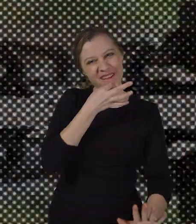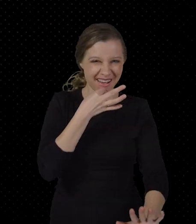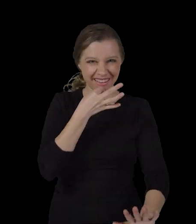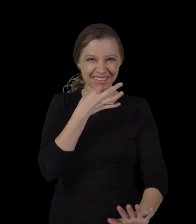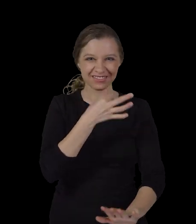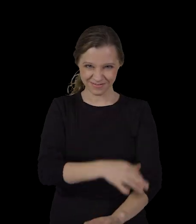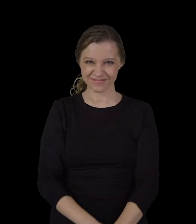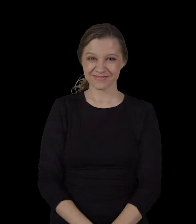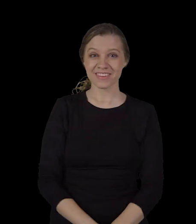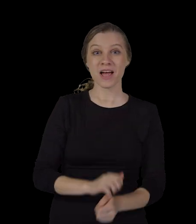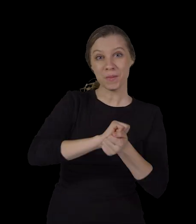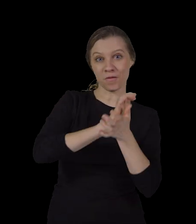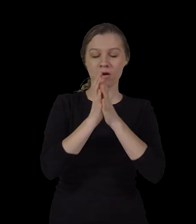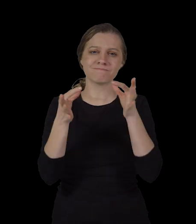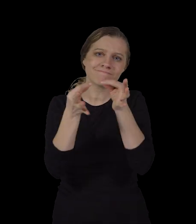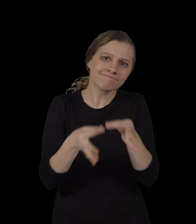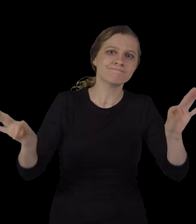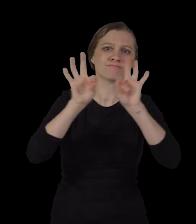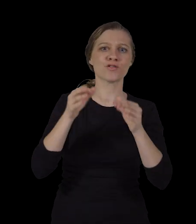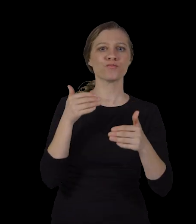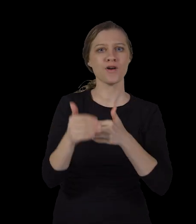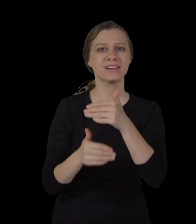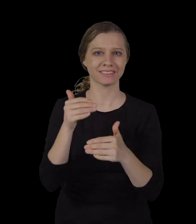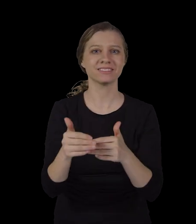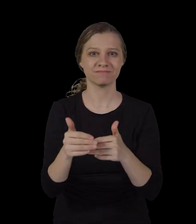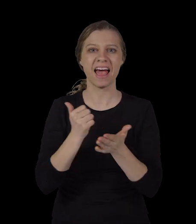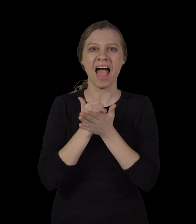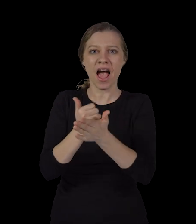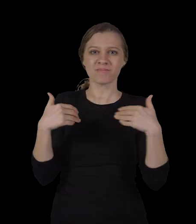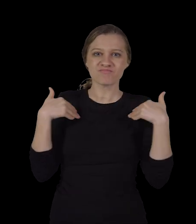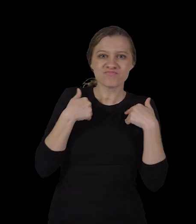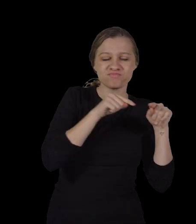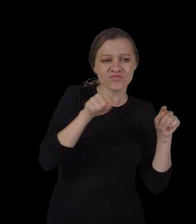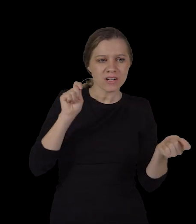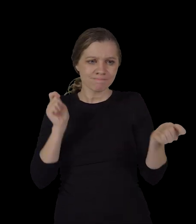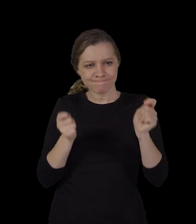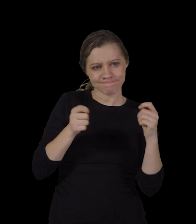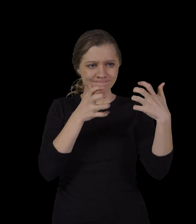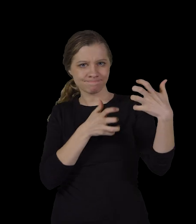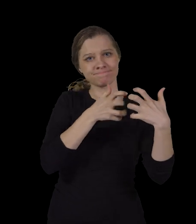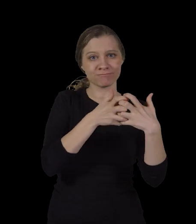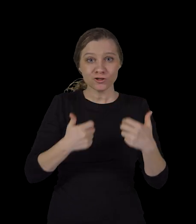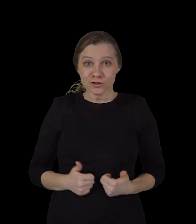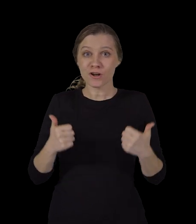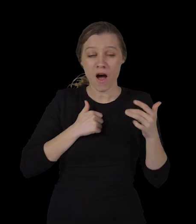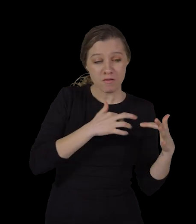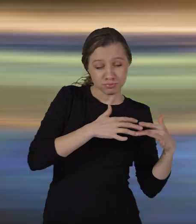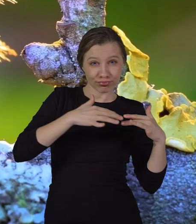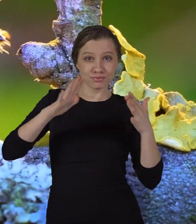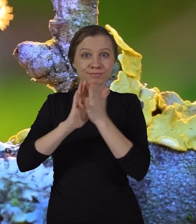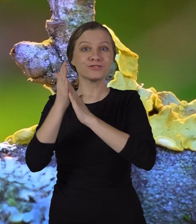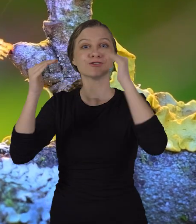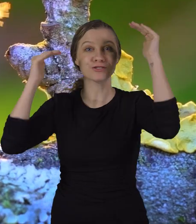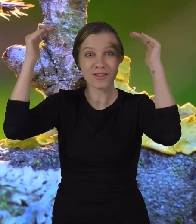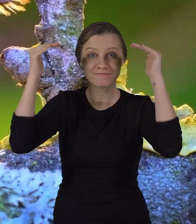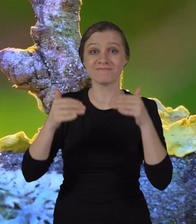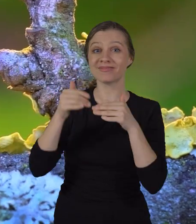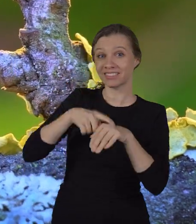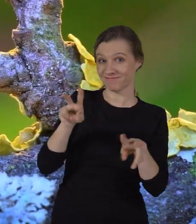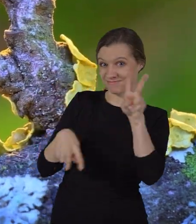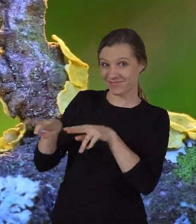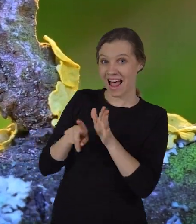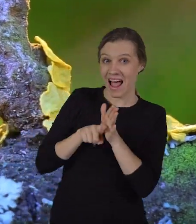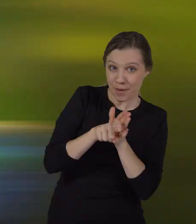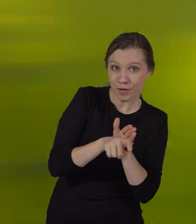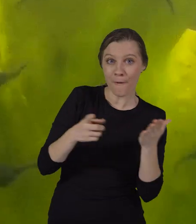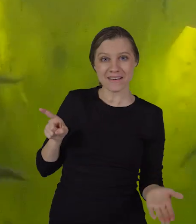metamorphosis is a vital process that helps species adapt and survive to adulthood the next time you